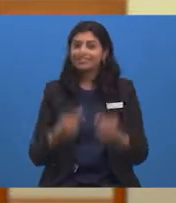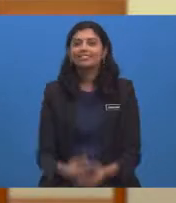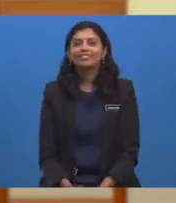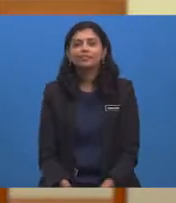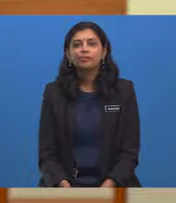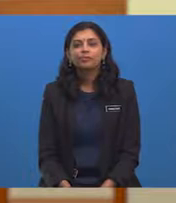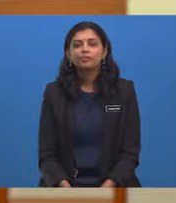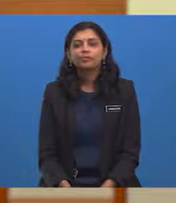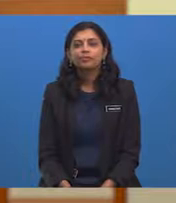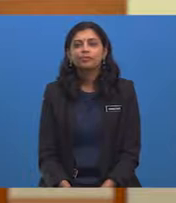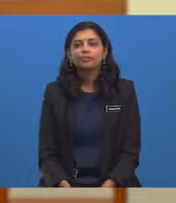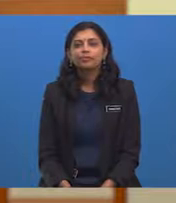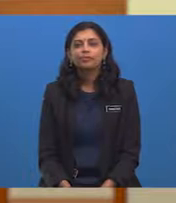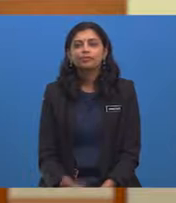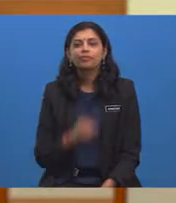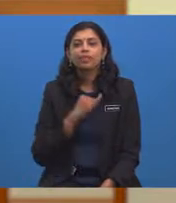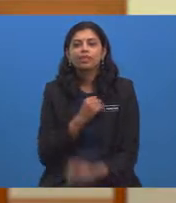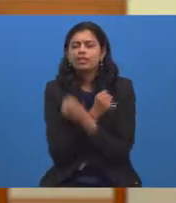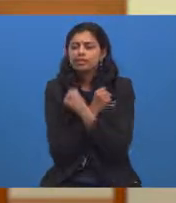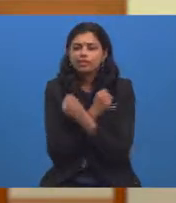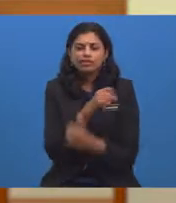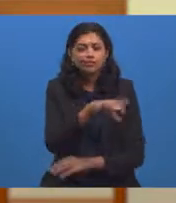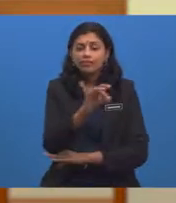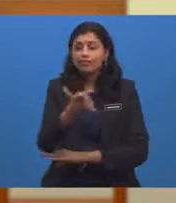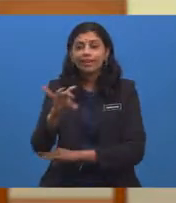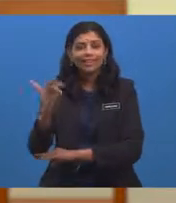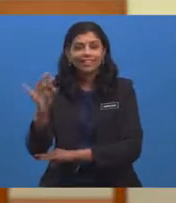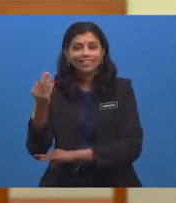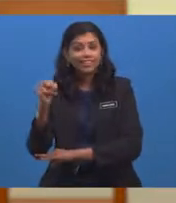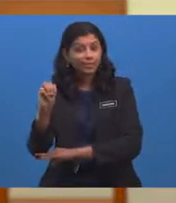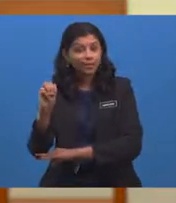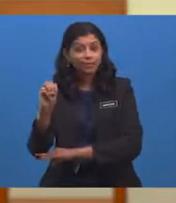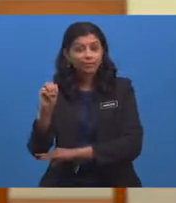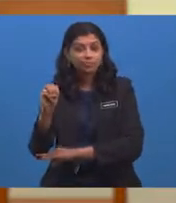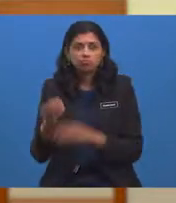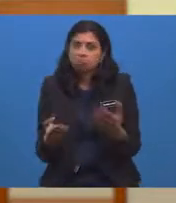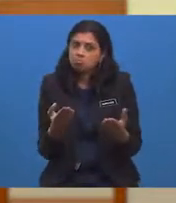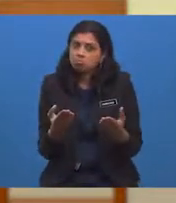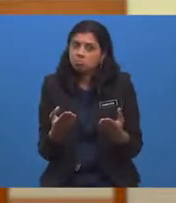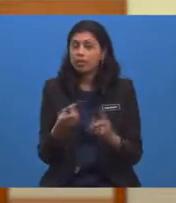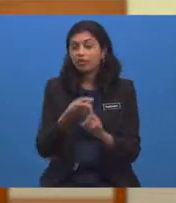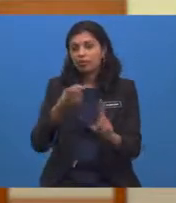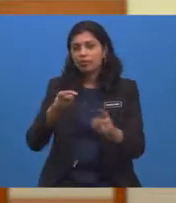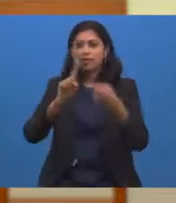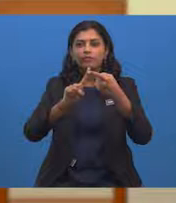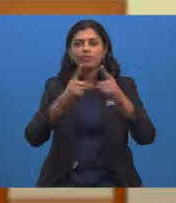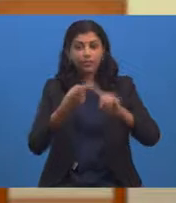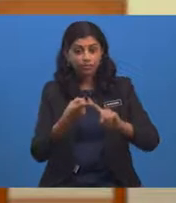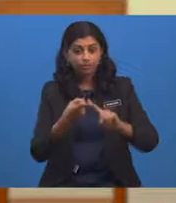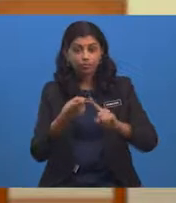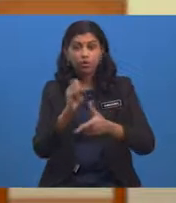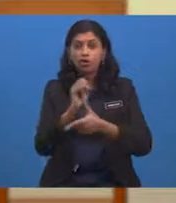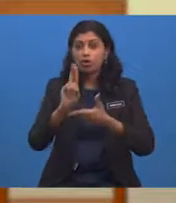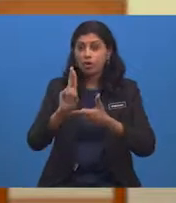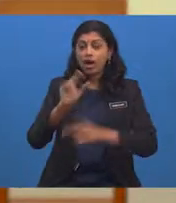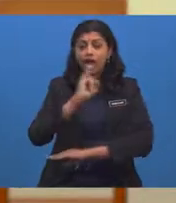I love collecting them too, be it the ones from France or the ones I bought